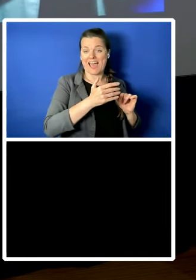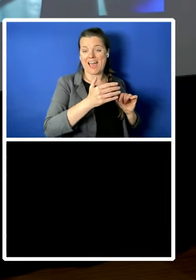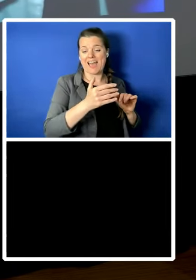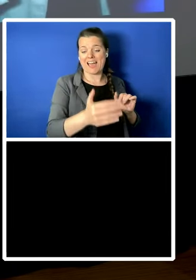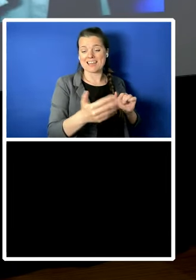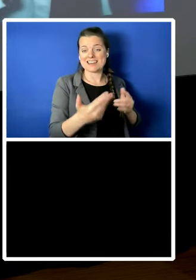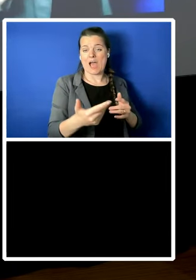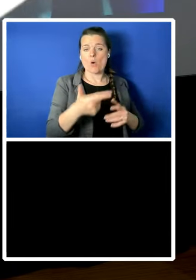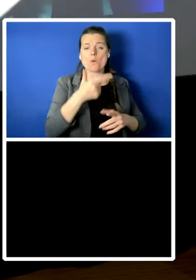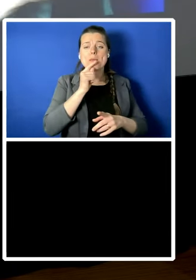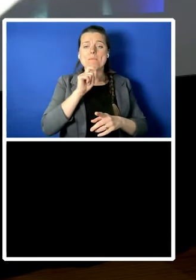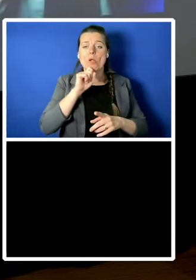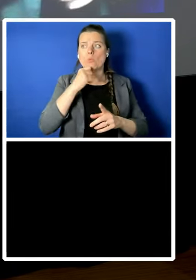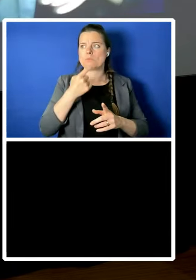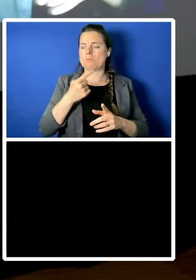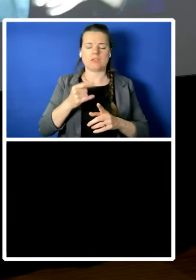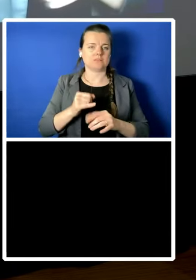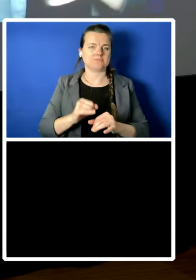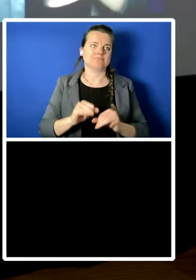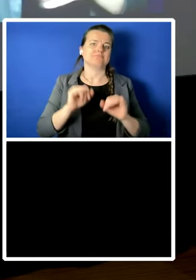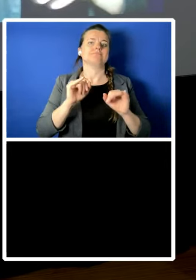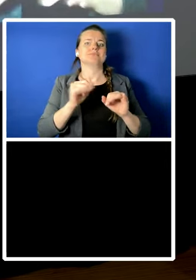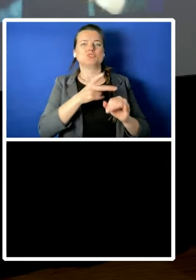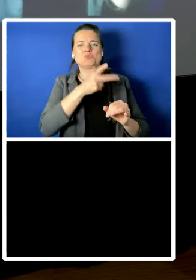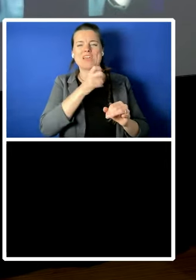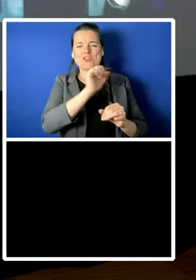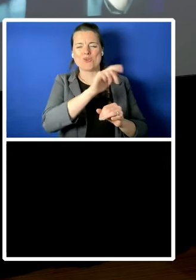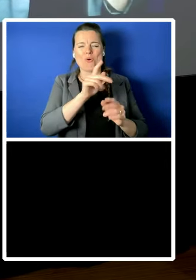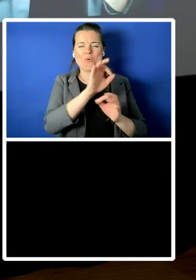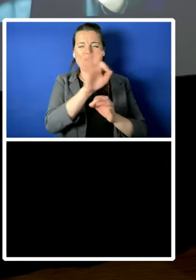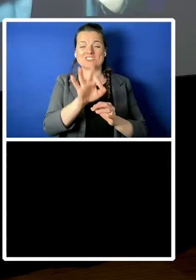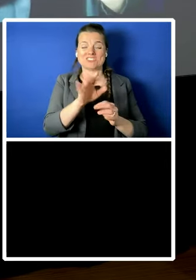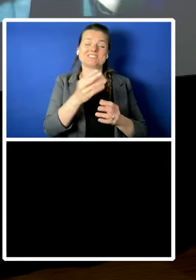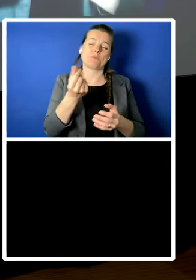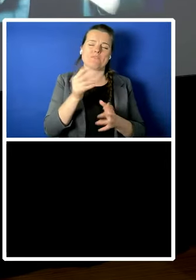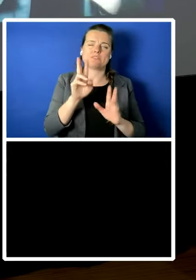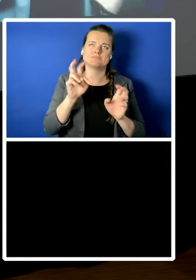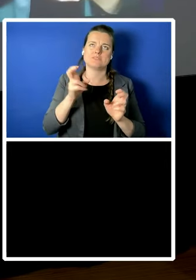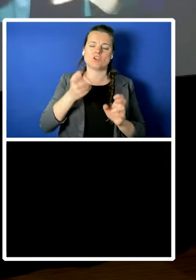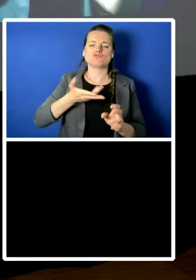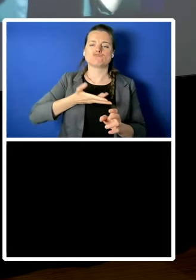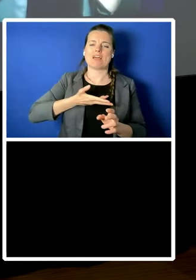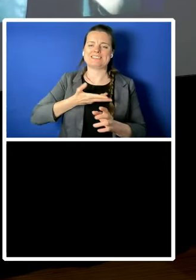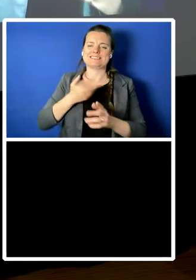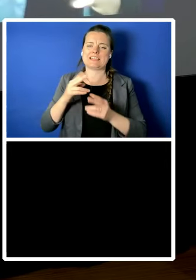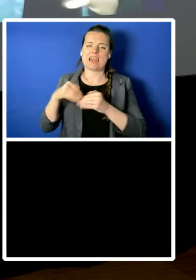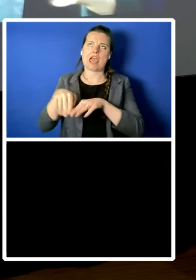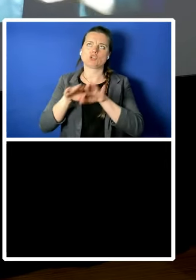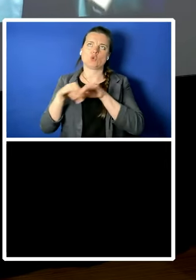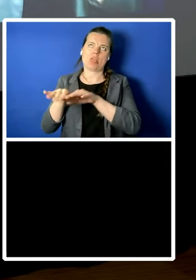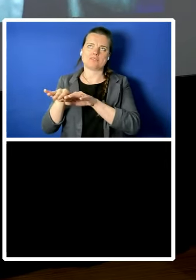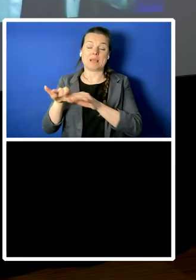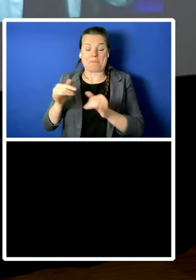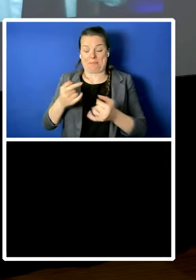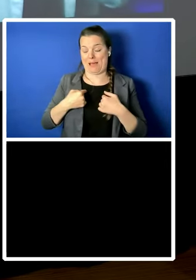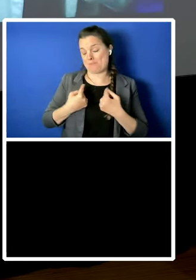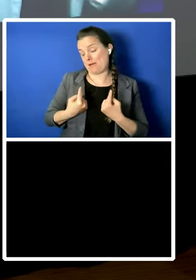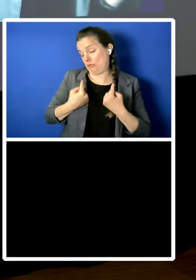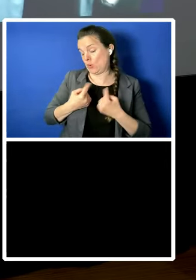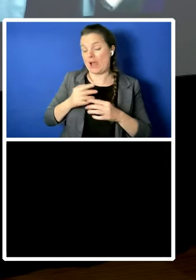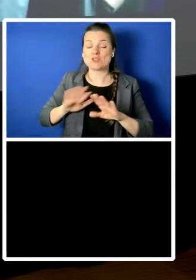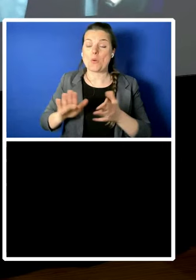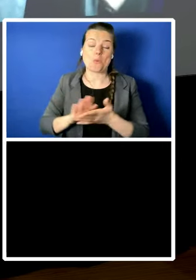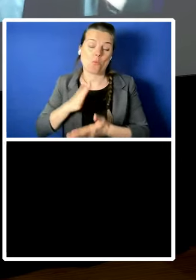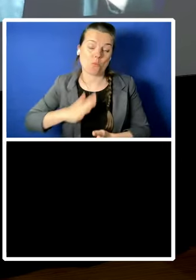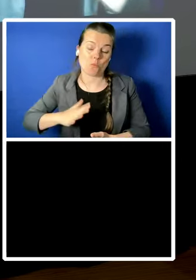the rights nationalists and i that i refer to perhaps rudely but i don't mean to be rude i just mean to have the